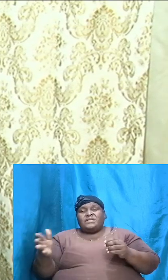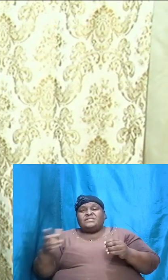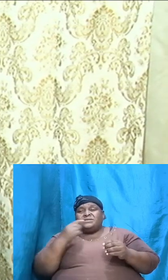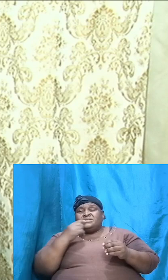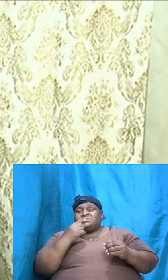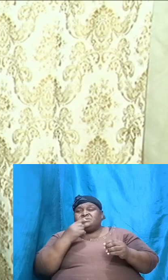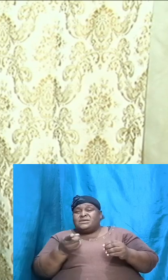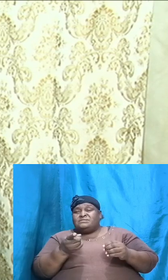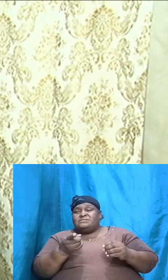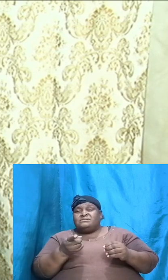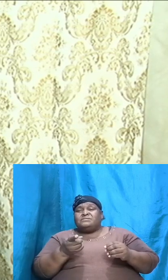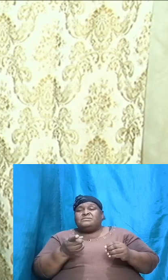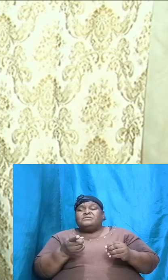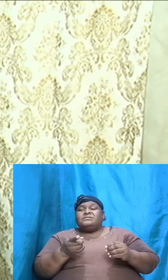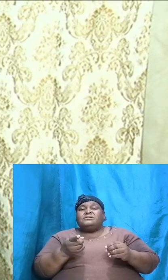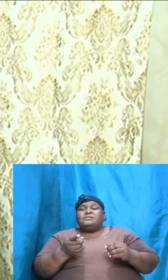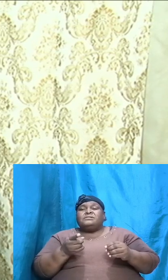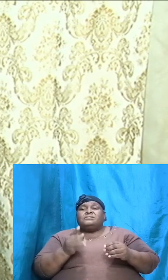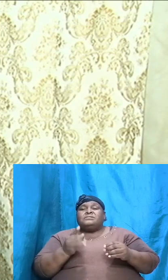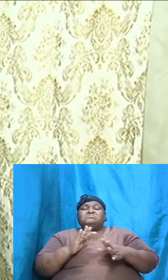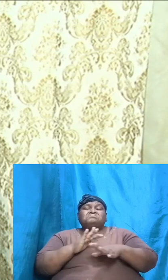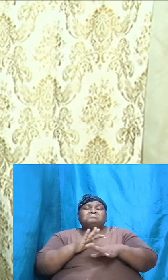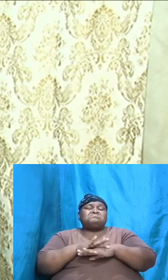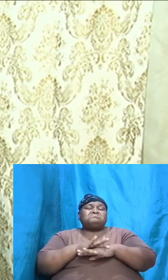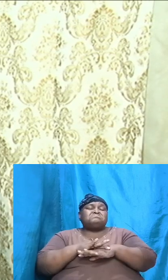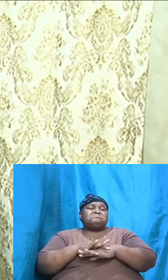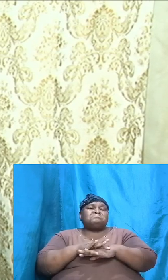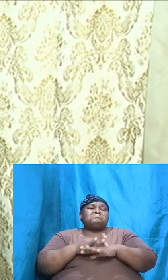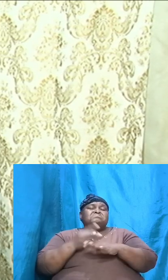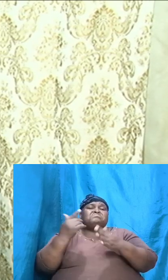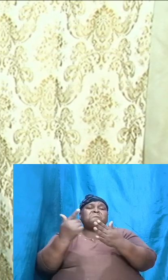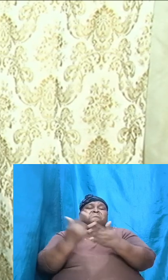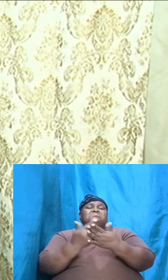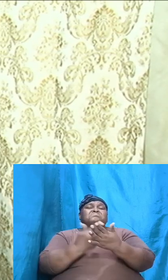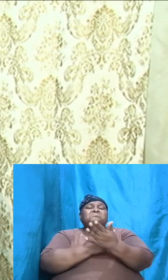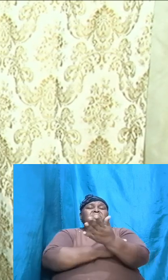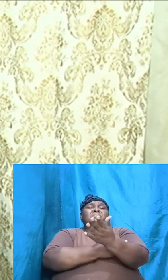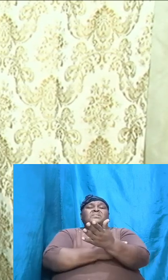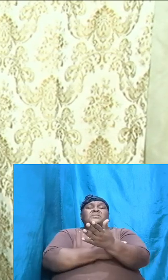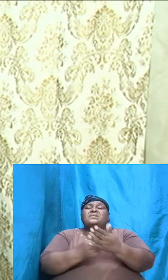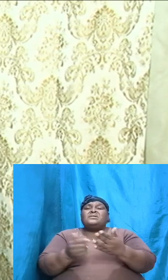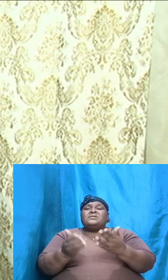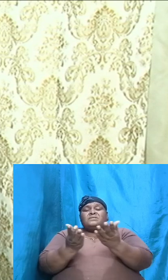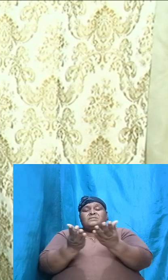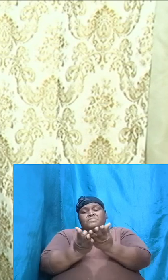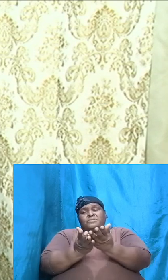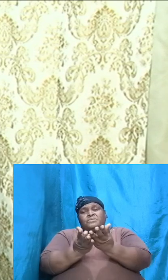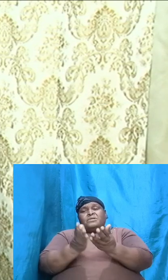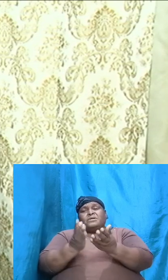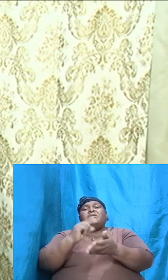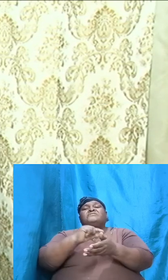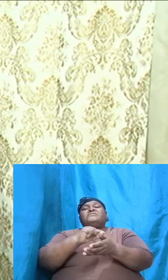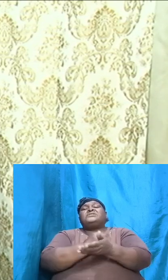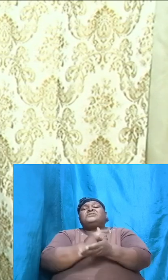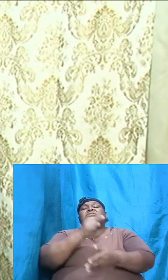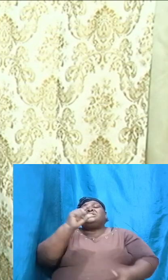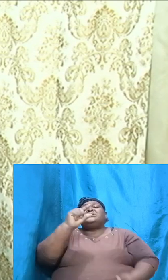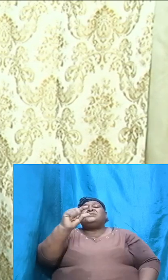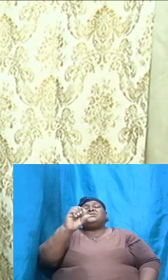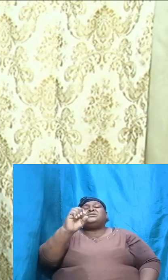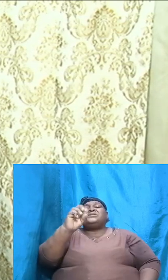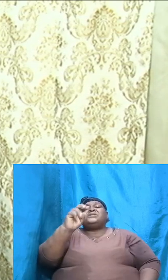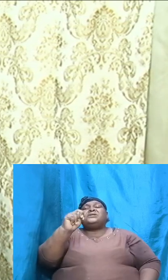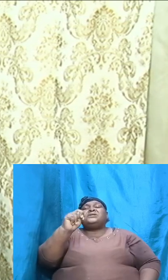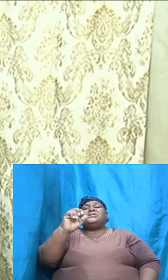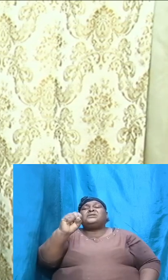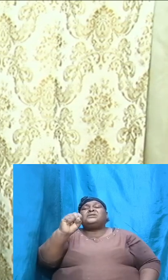said in our earlier lessons is that the book of Genesis, right there in